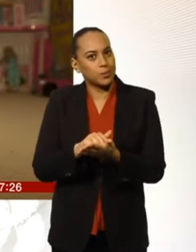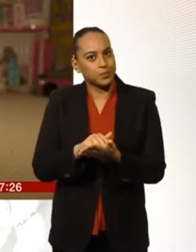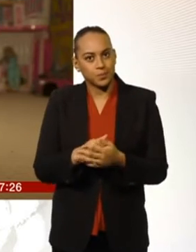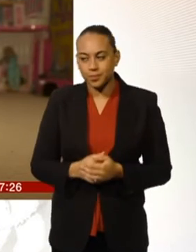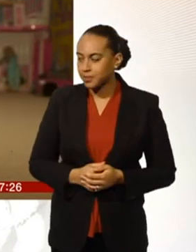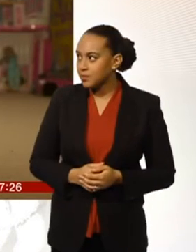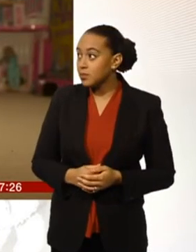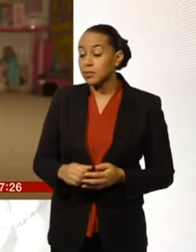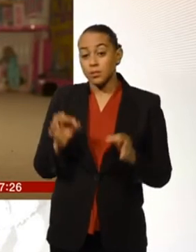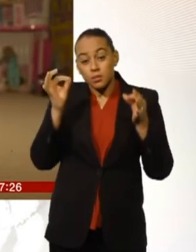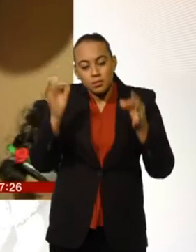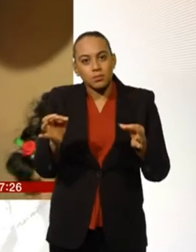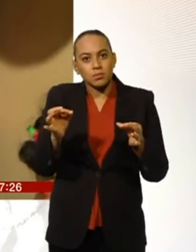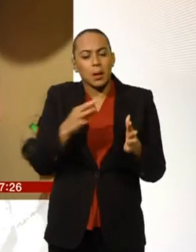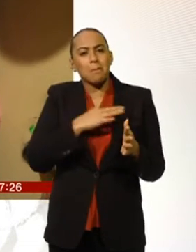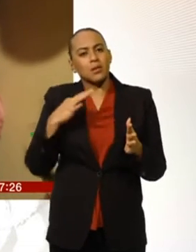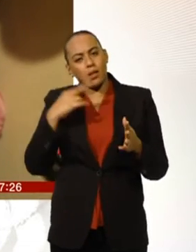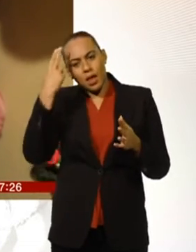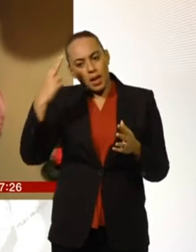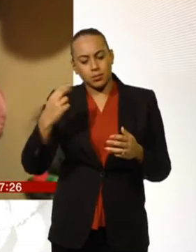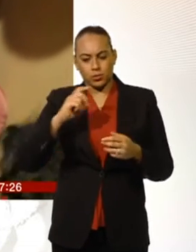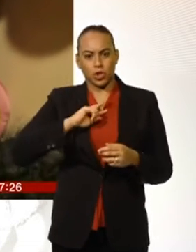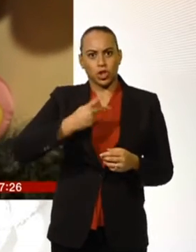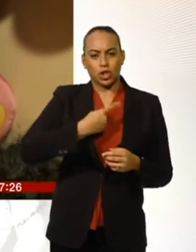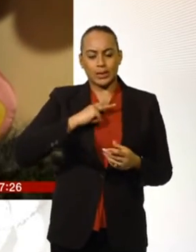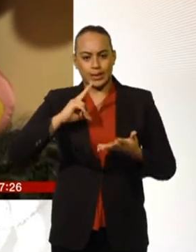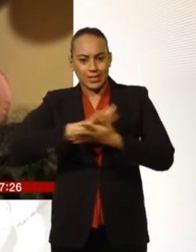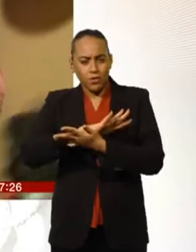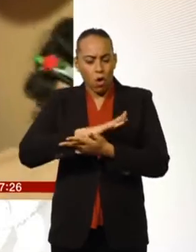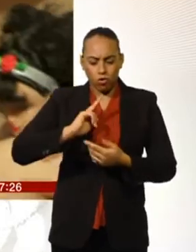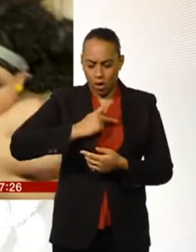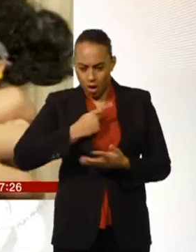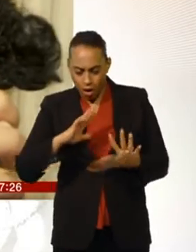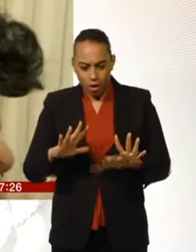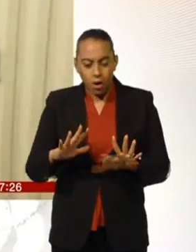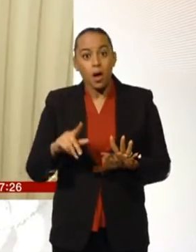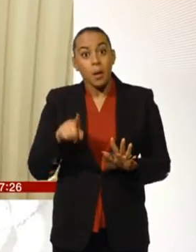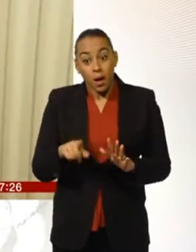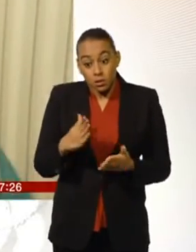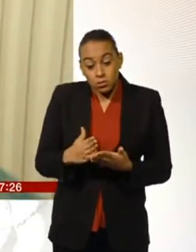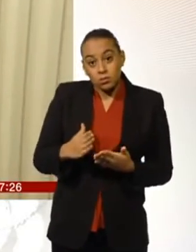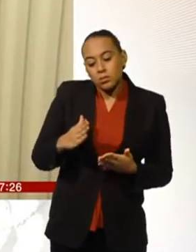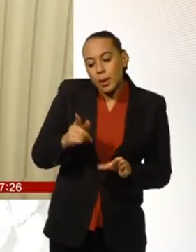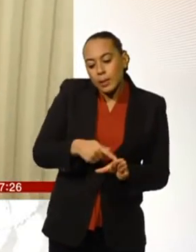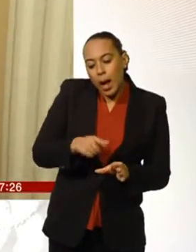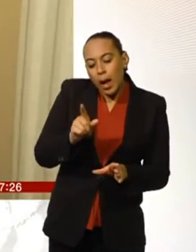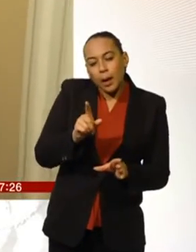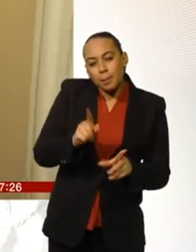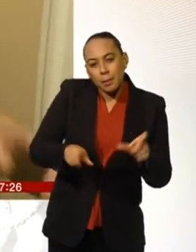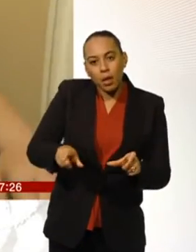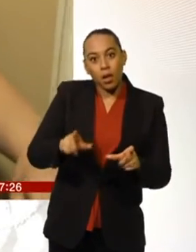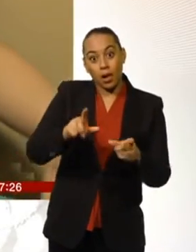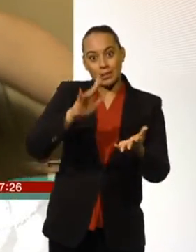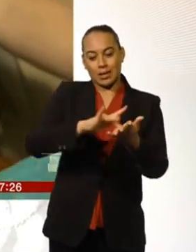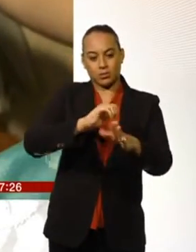gender dysphoria. For as long as I can remember, I felt this way. But in the report, the main centre for treating young people say the majority